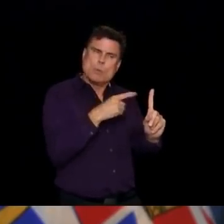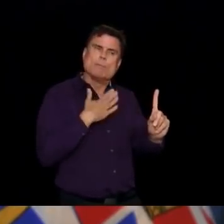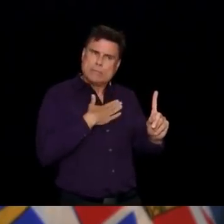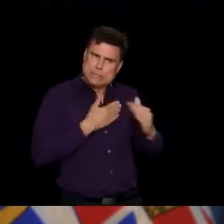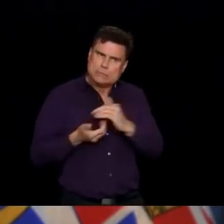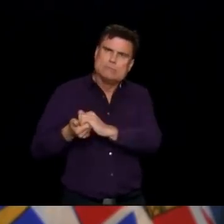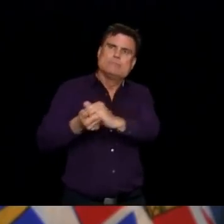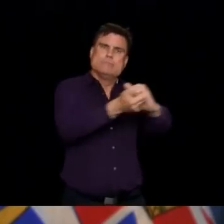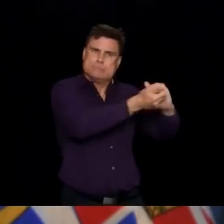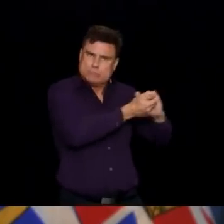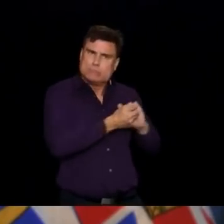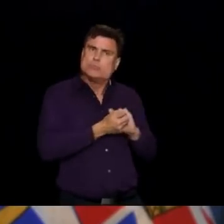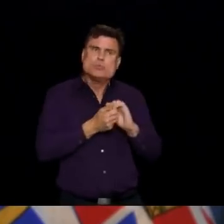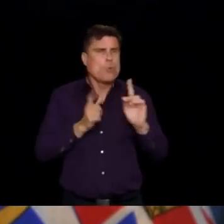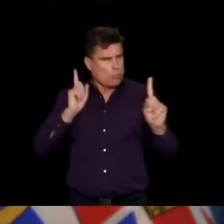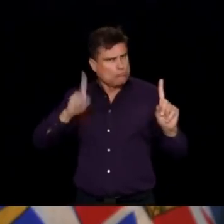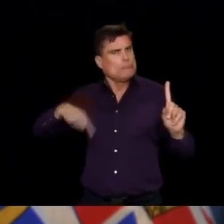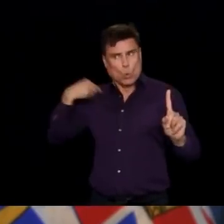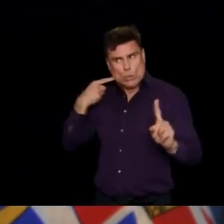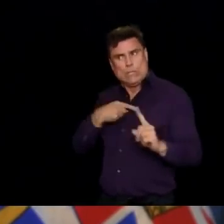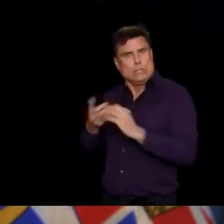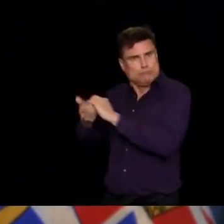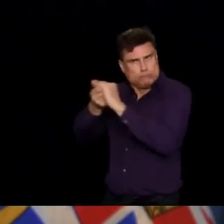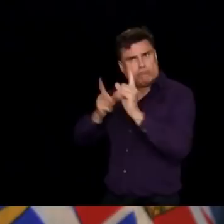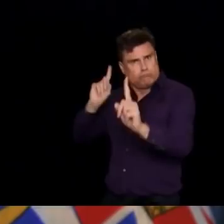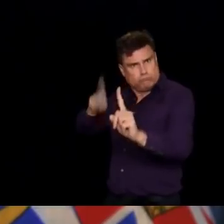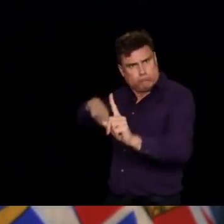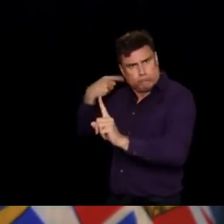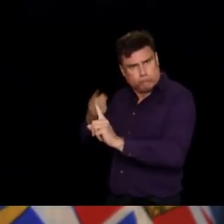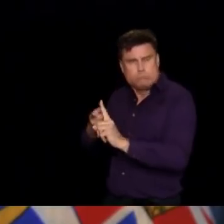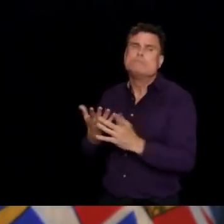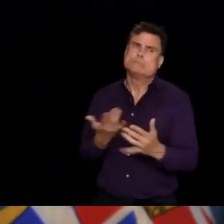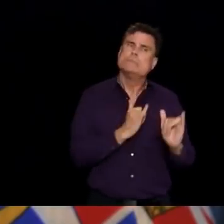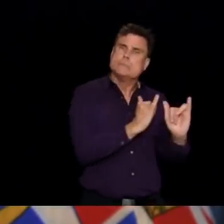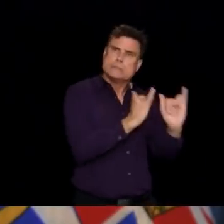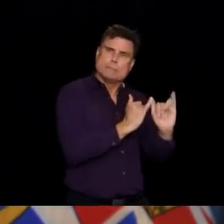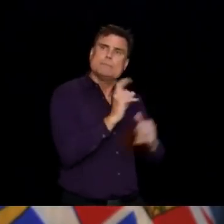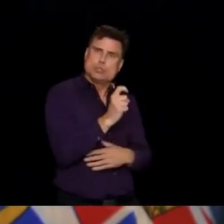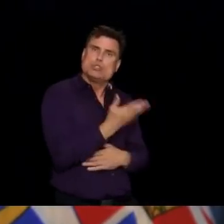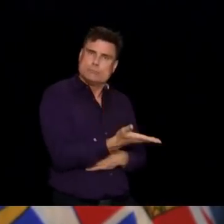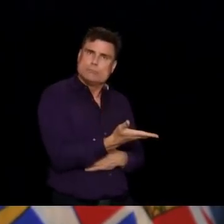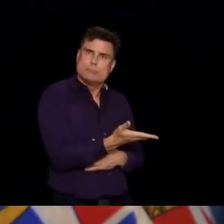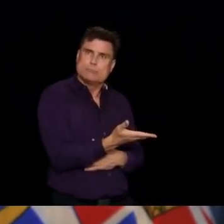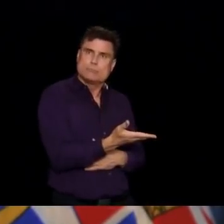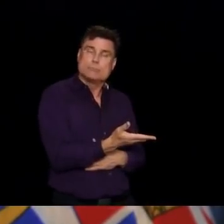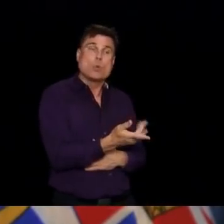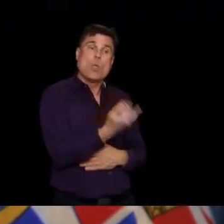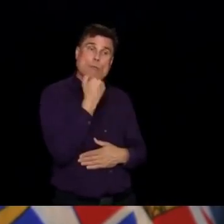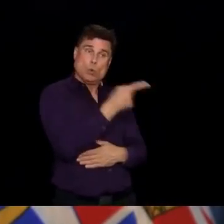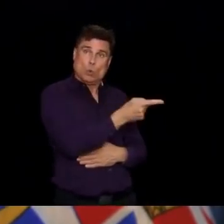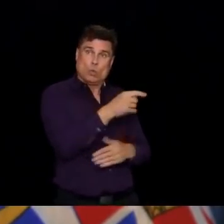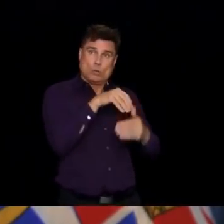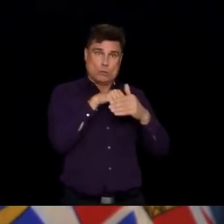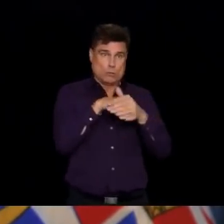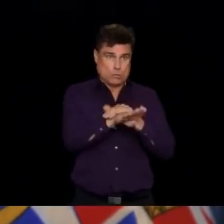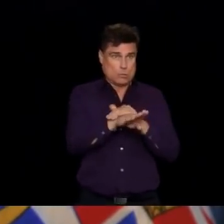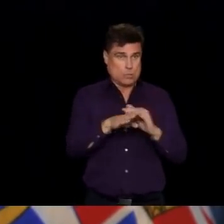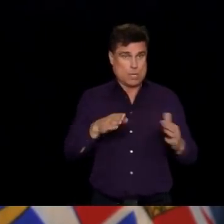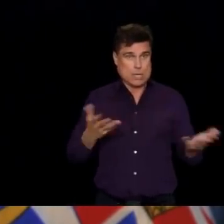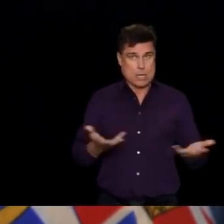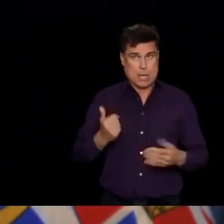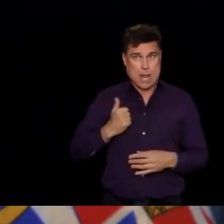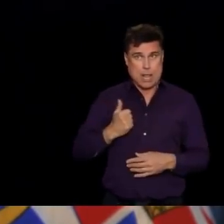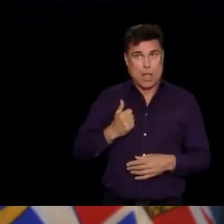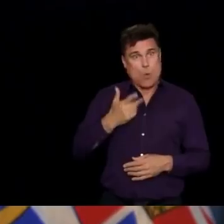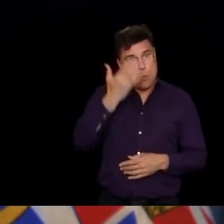groups small. It includes if you're on your way to Alaska, then you're on your way to Alaska. And we will support you in getting there